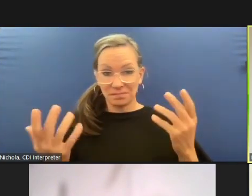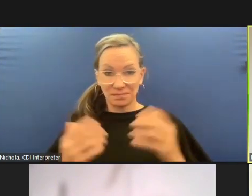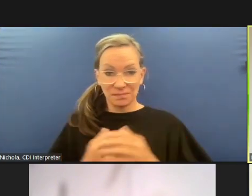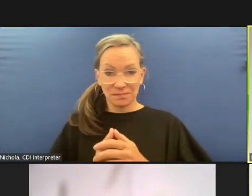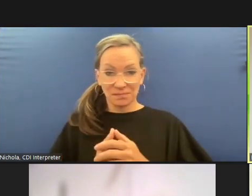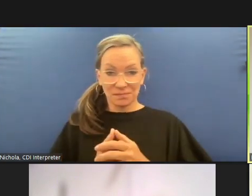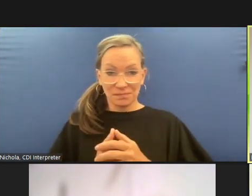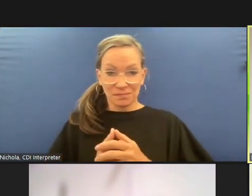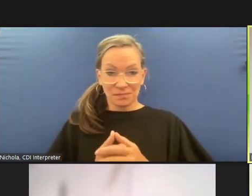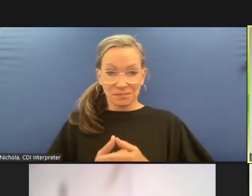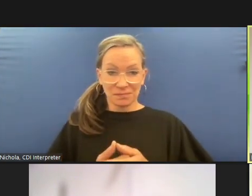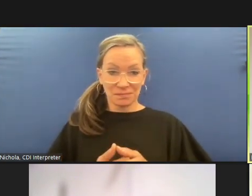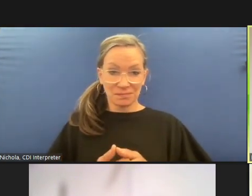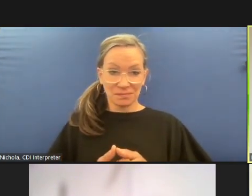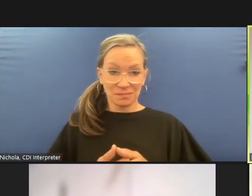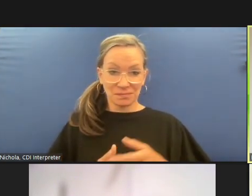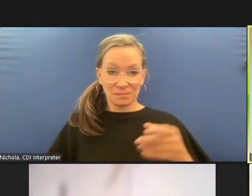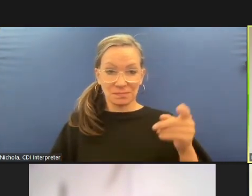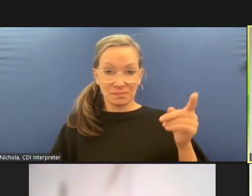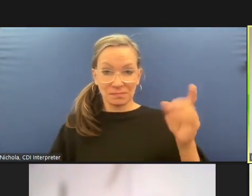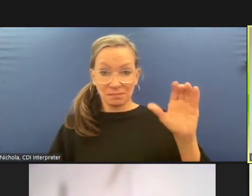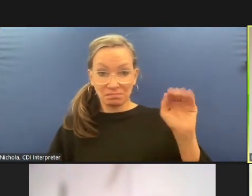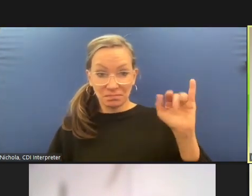i think